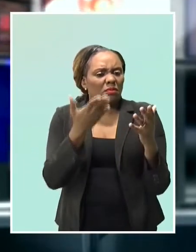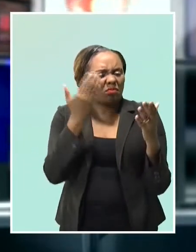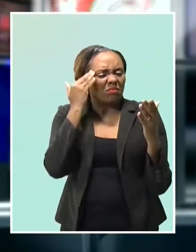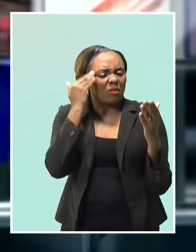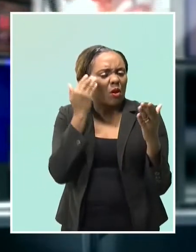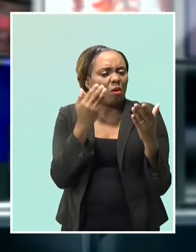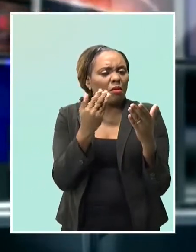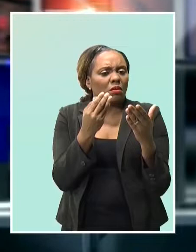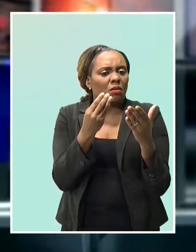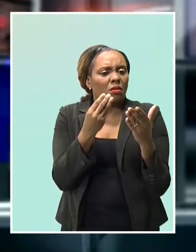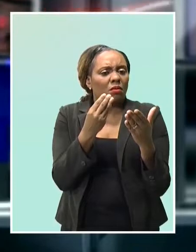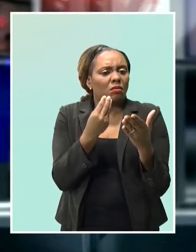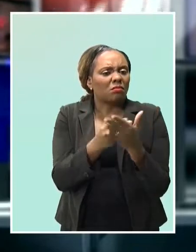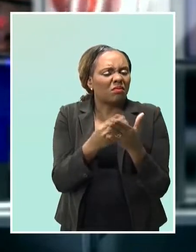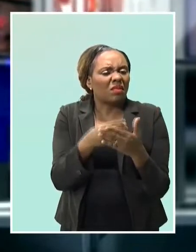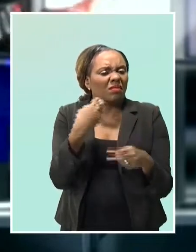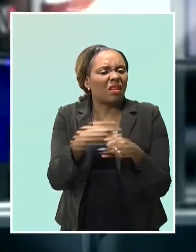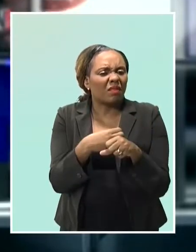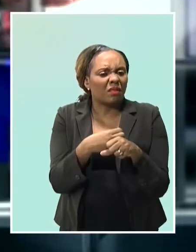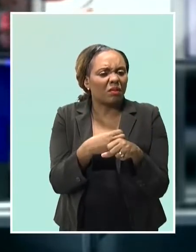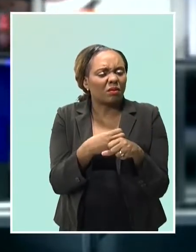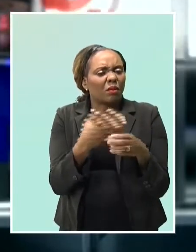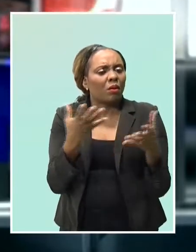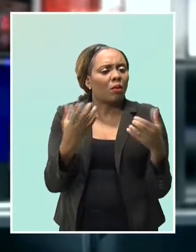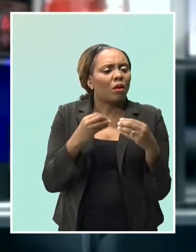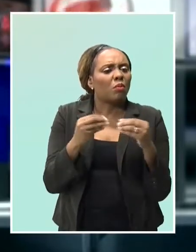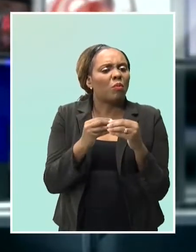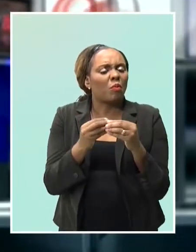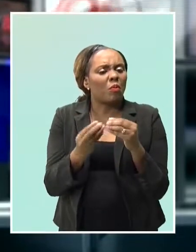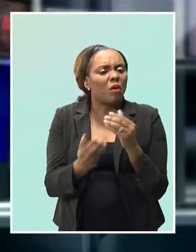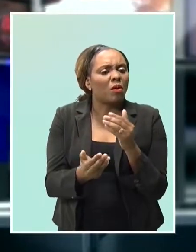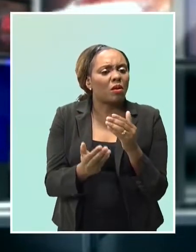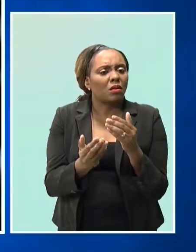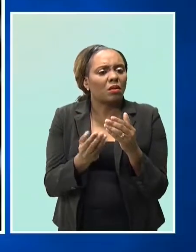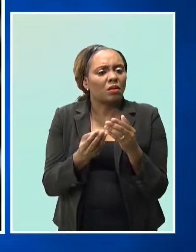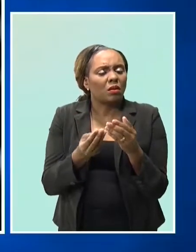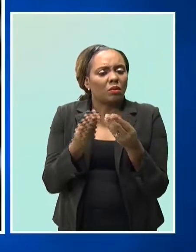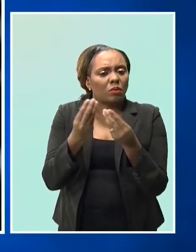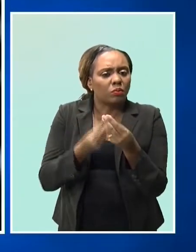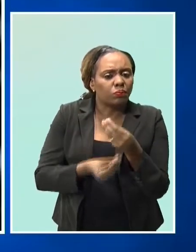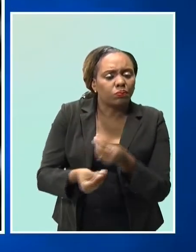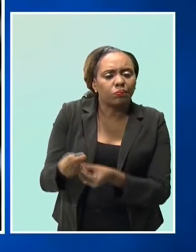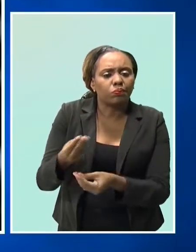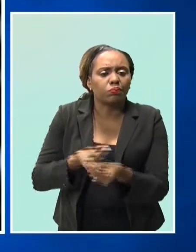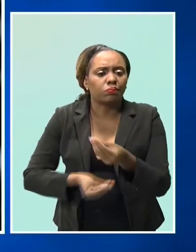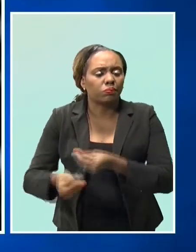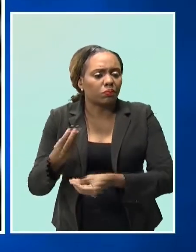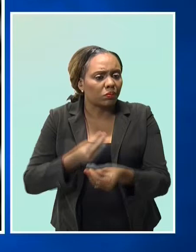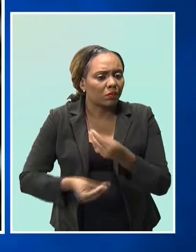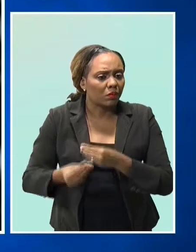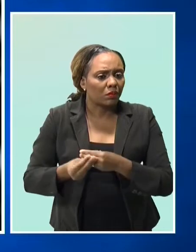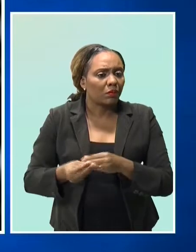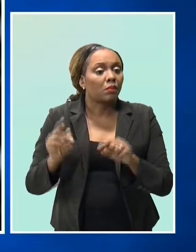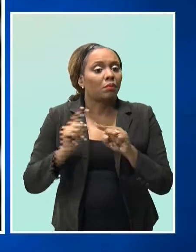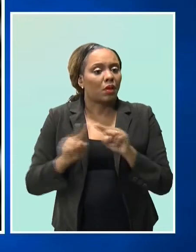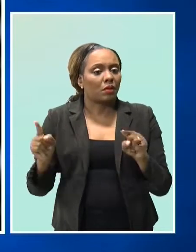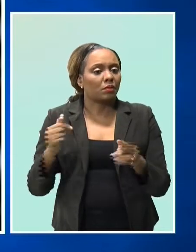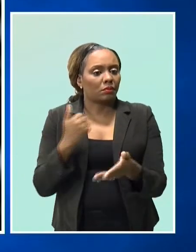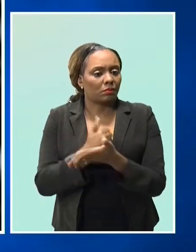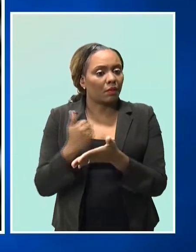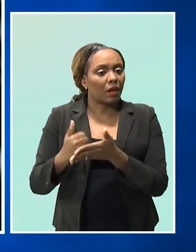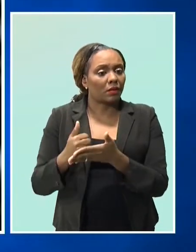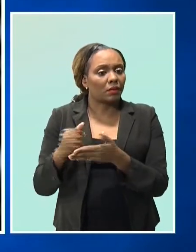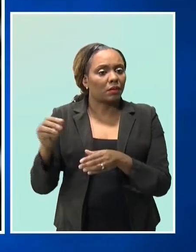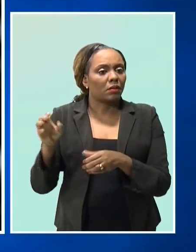already, to ease the cash flow difficulties that are likely to emerge. And Governor Haynes has acknowledged, however, these actions by the commercial